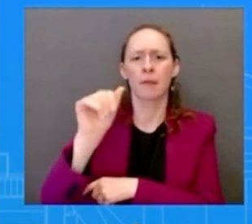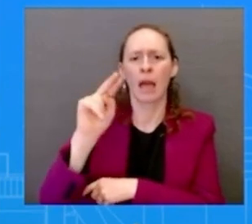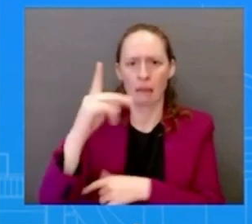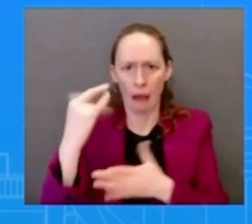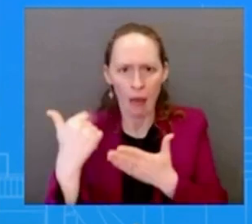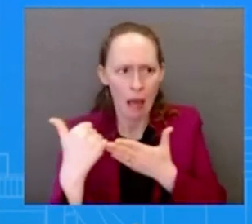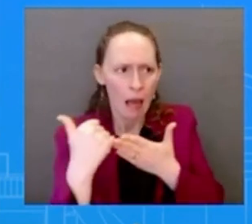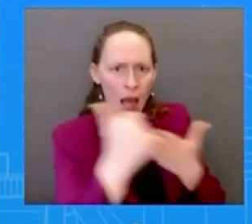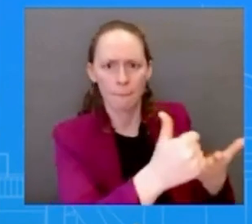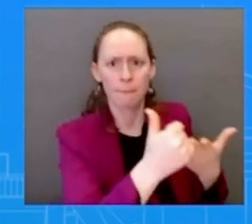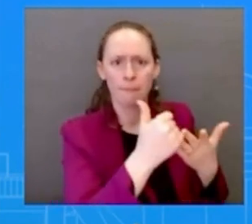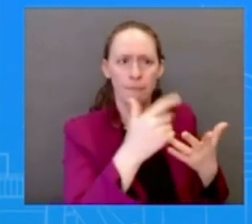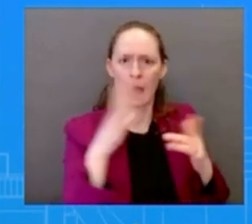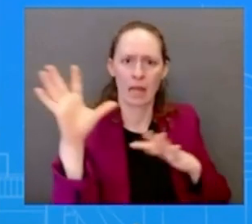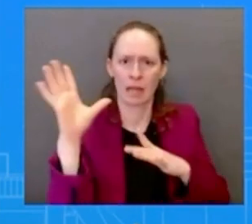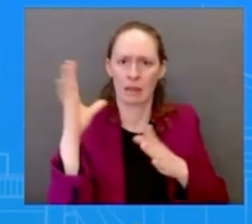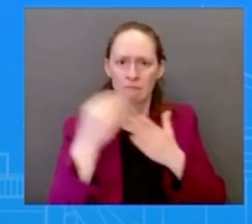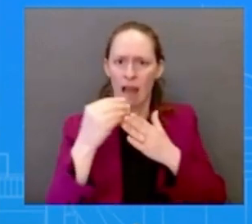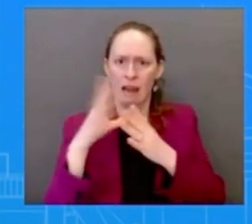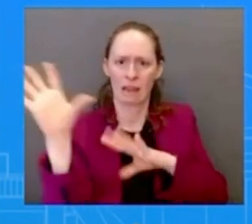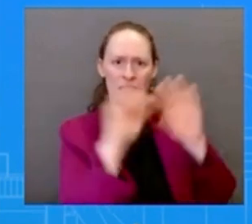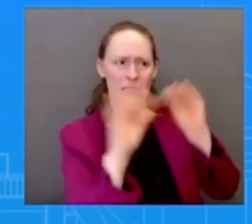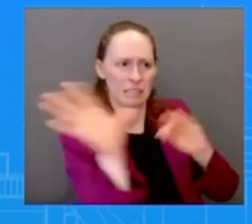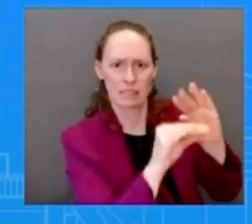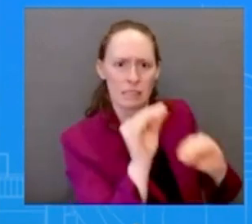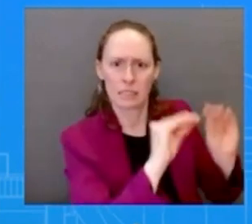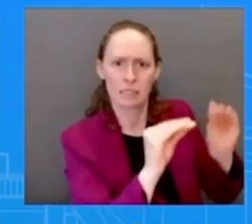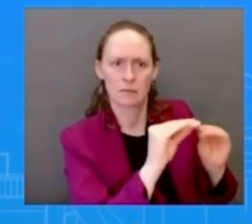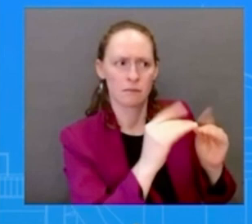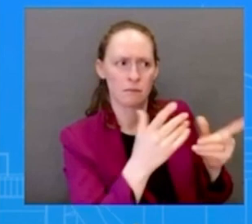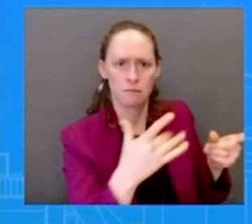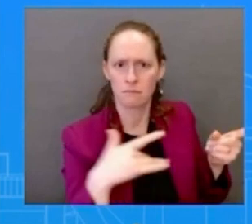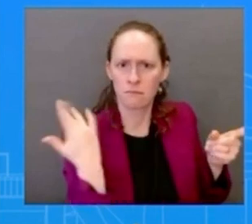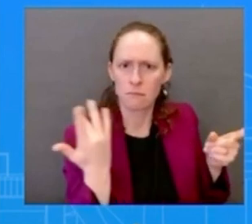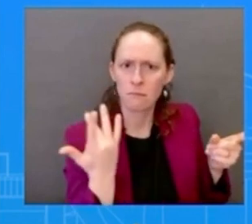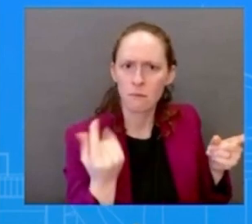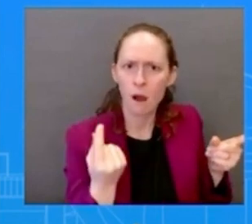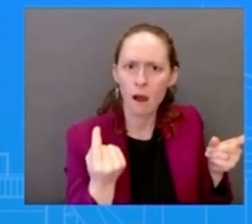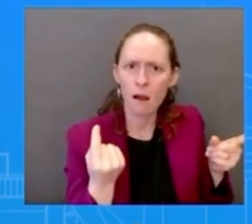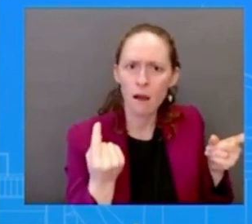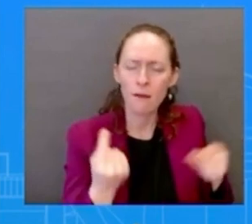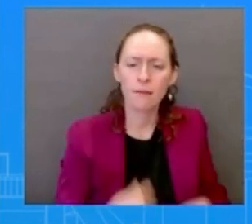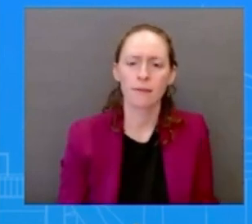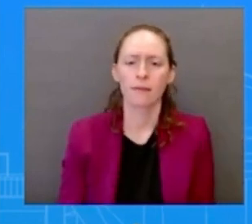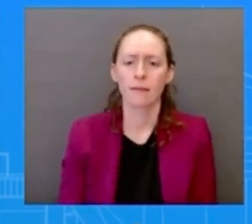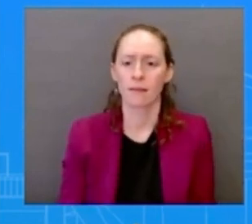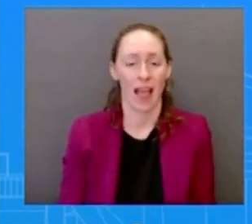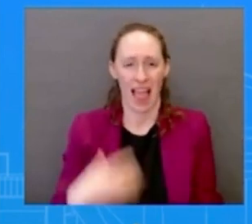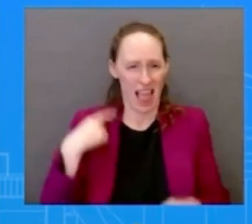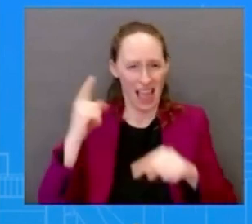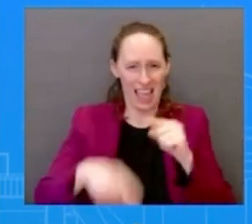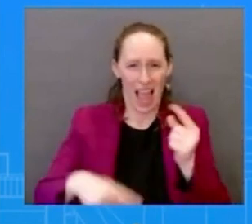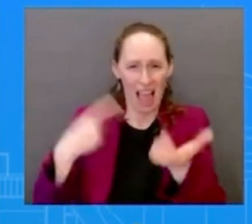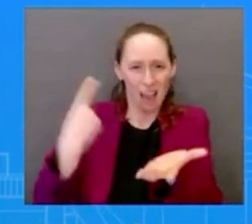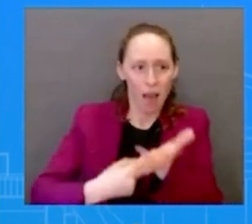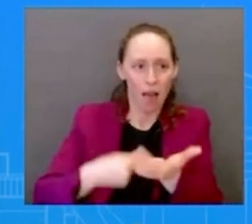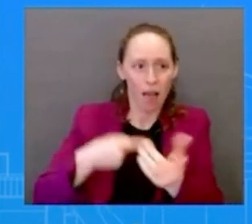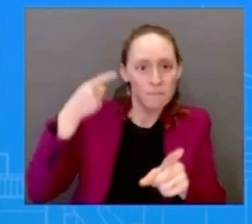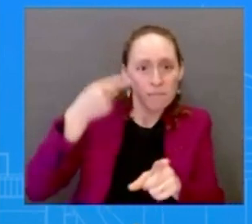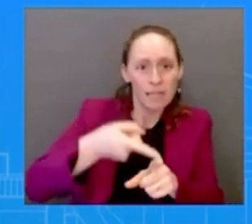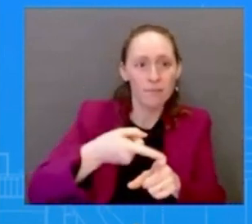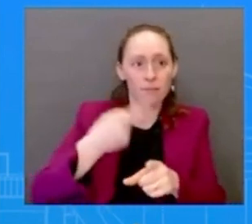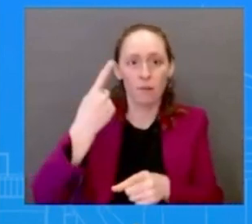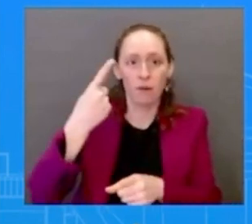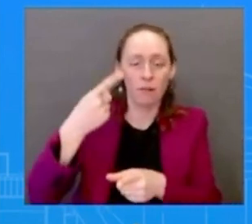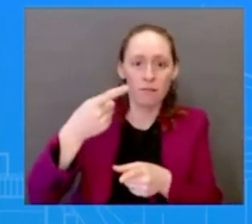actions or any specific institutions from here because of the actions that the that the regulars took over the weekend at the president's direction uh